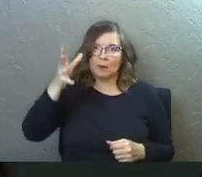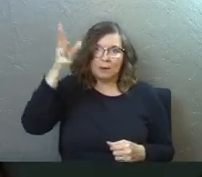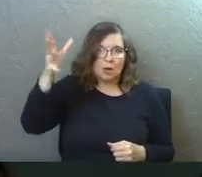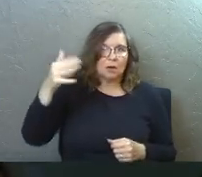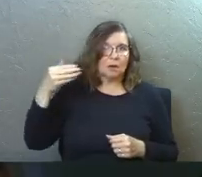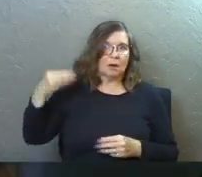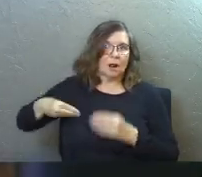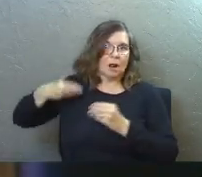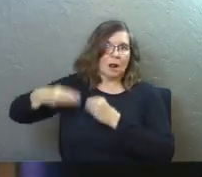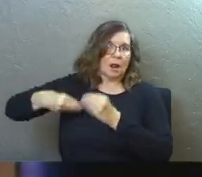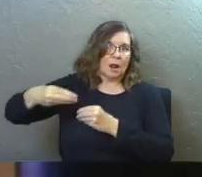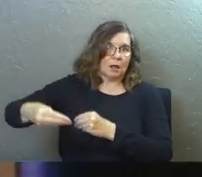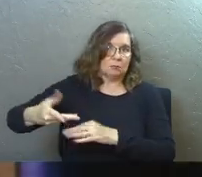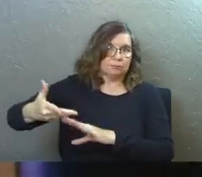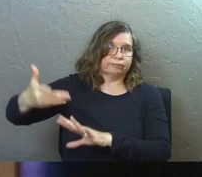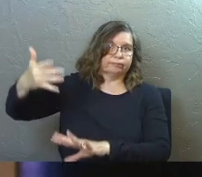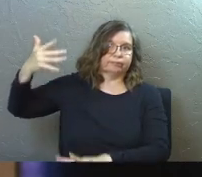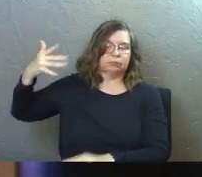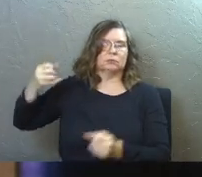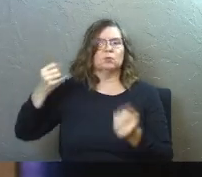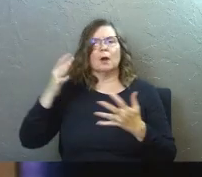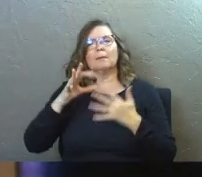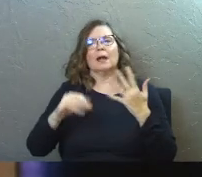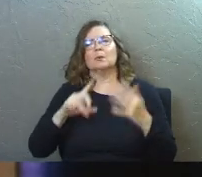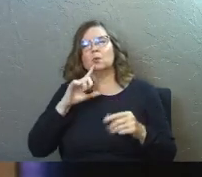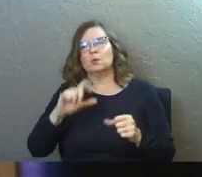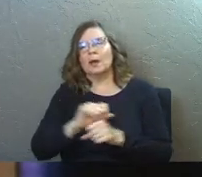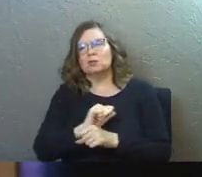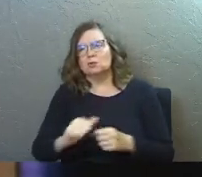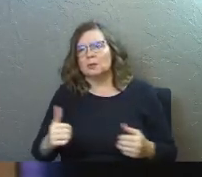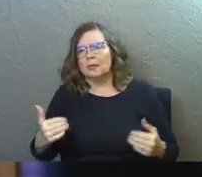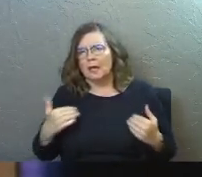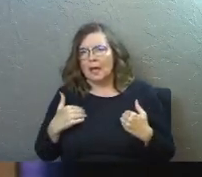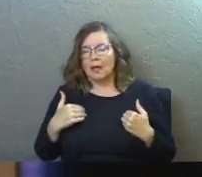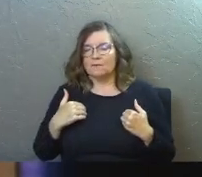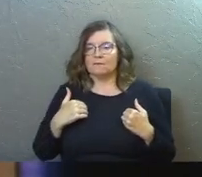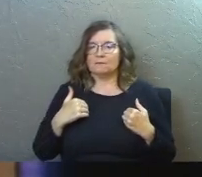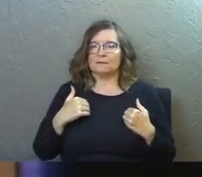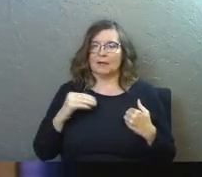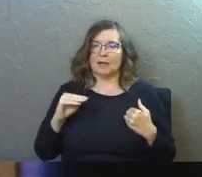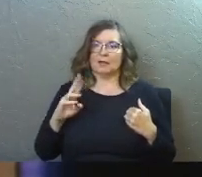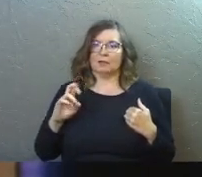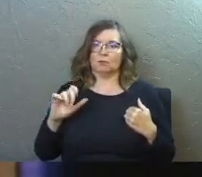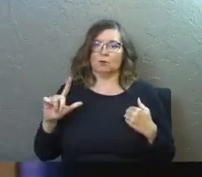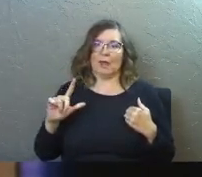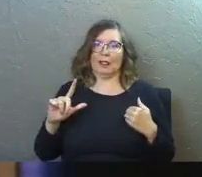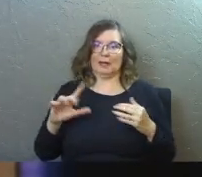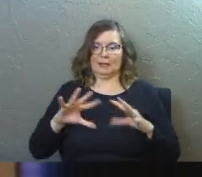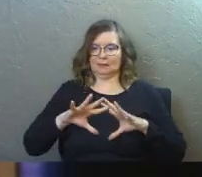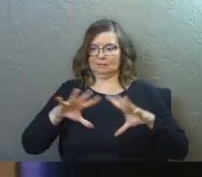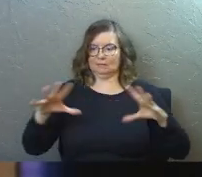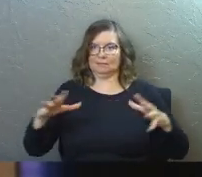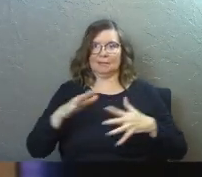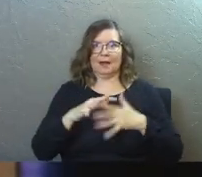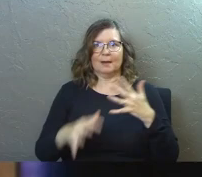so how many options do we actually have at the morality buffet here?